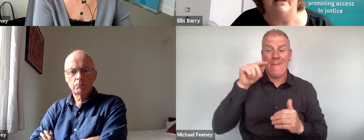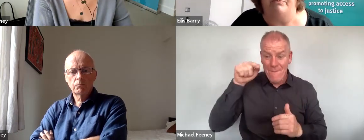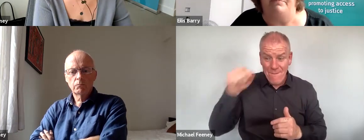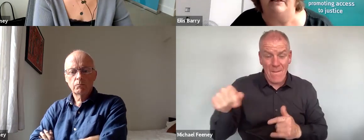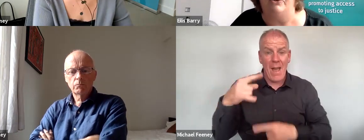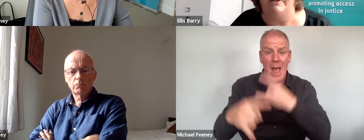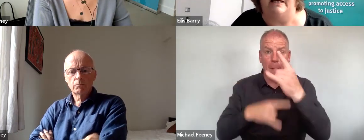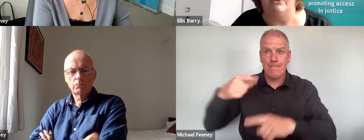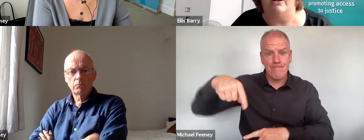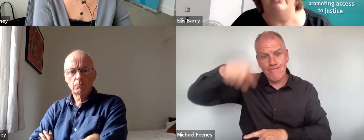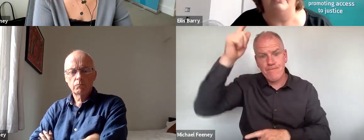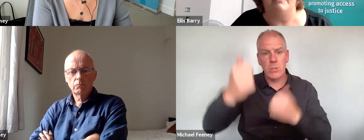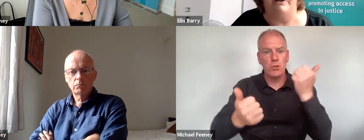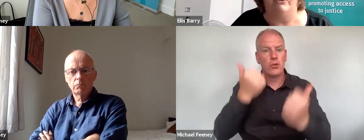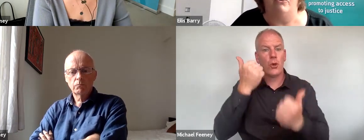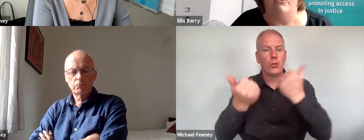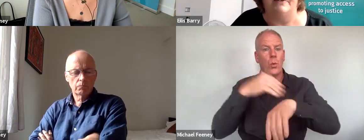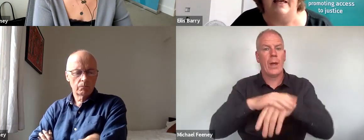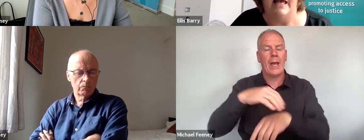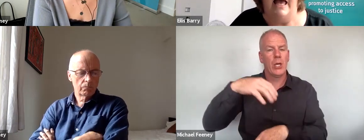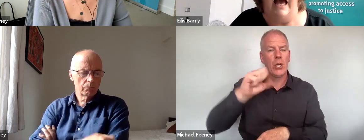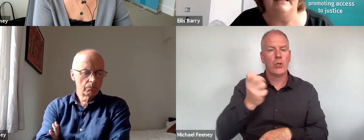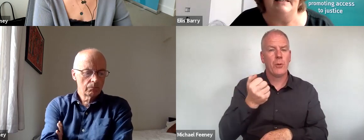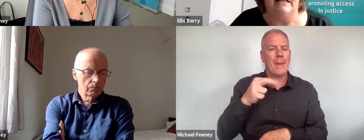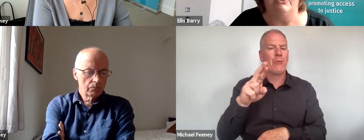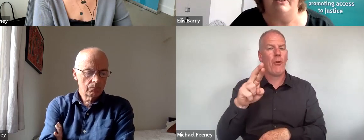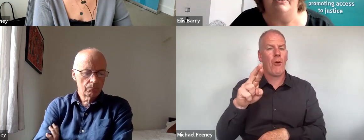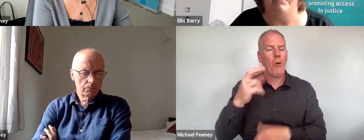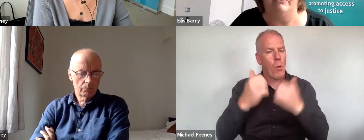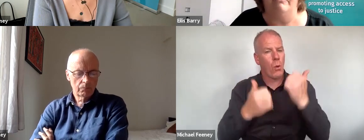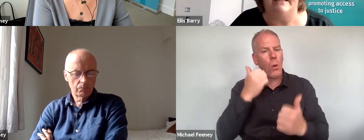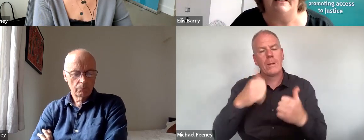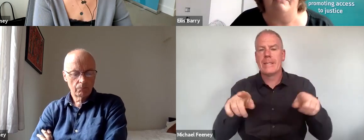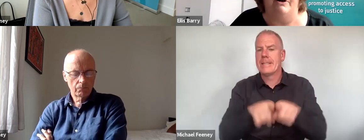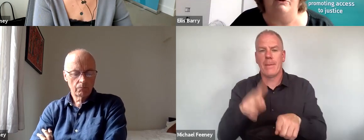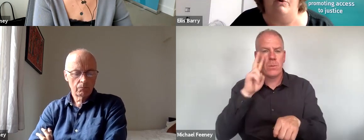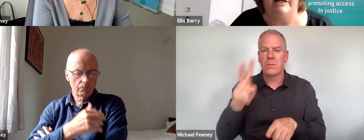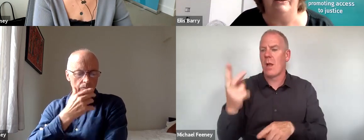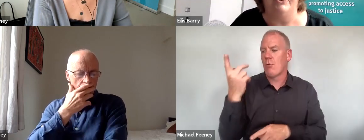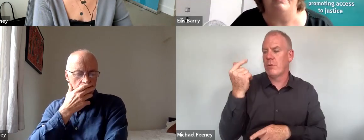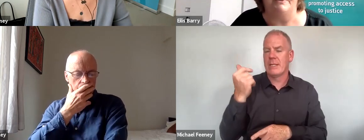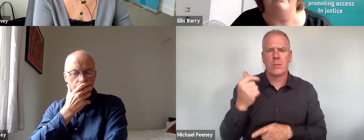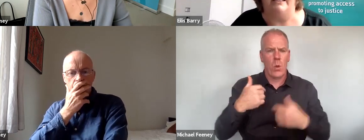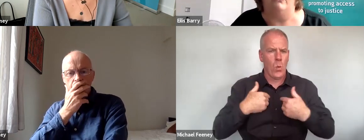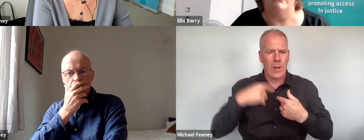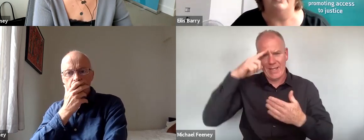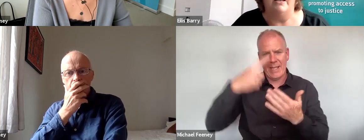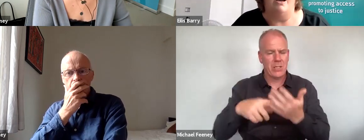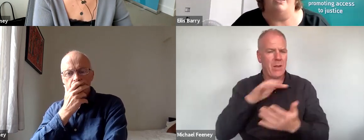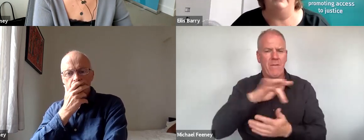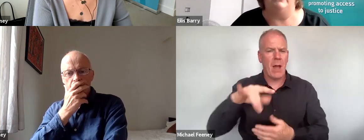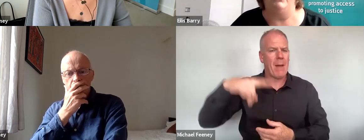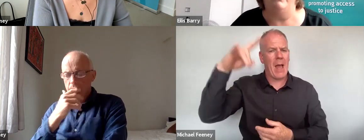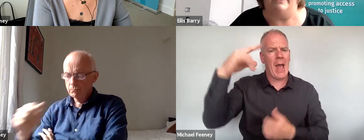end up being adjudicated on in the superior courts. As is illustrated by the recent and very worrying judgment of the High Court